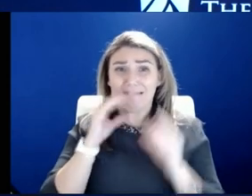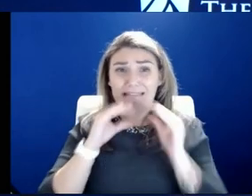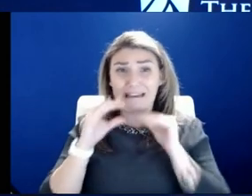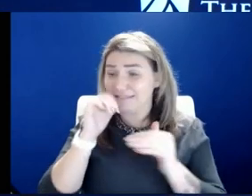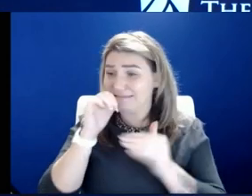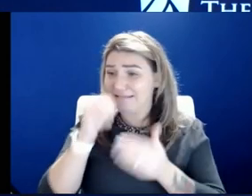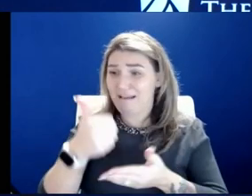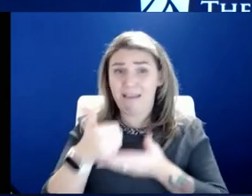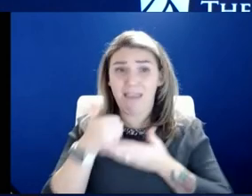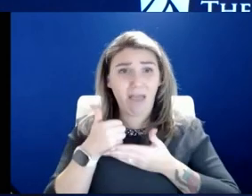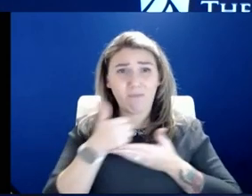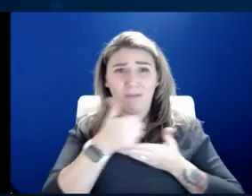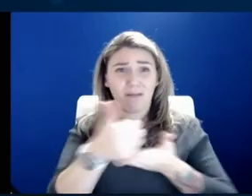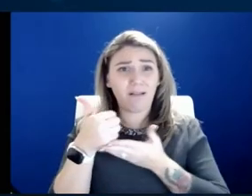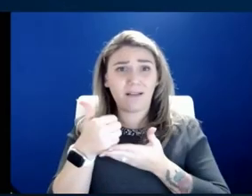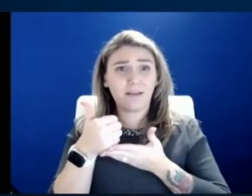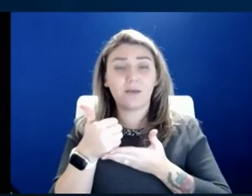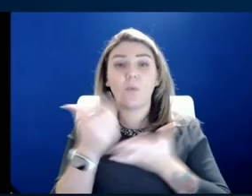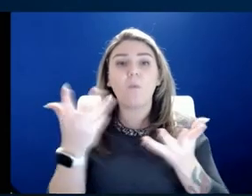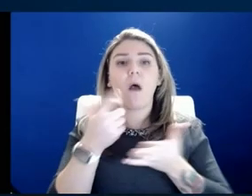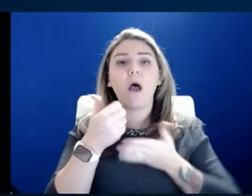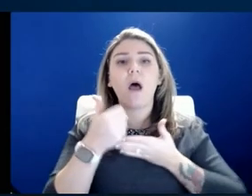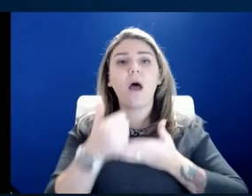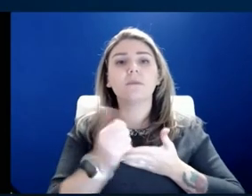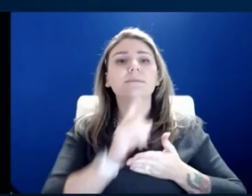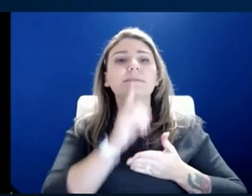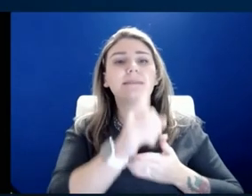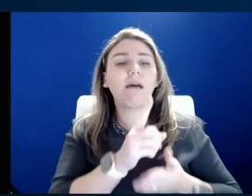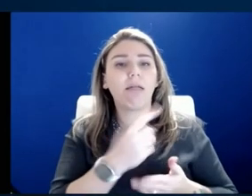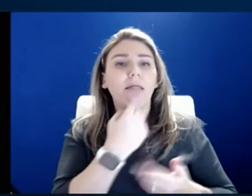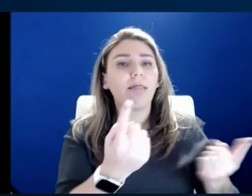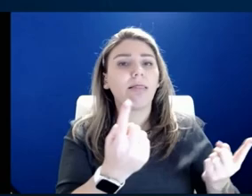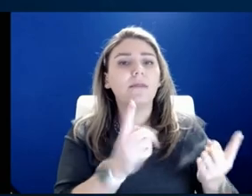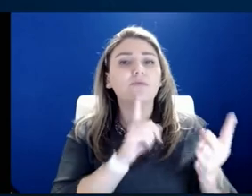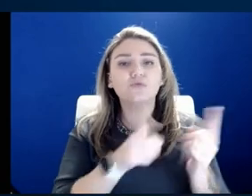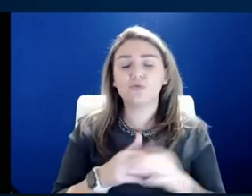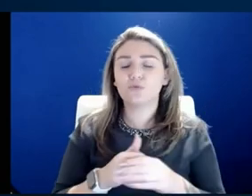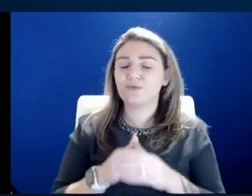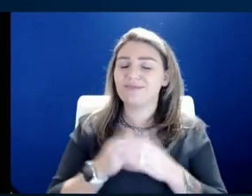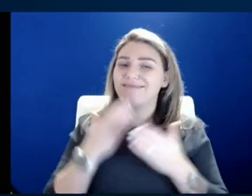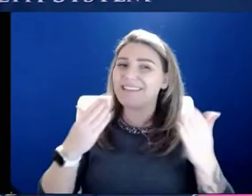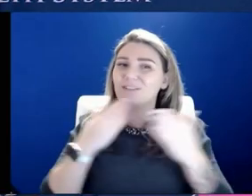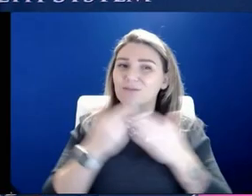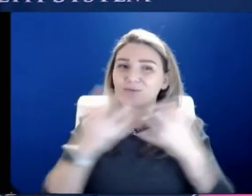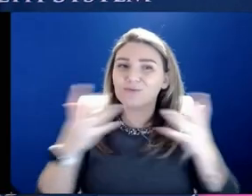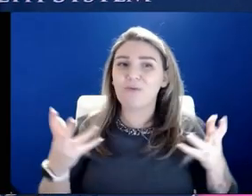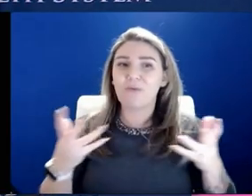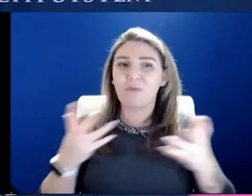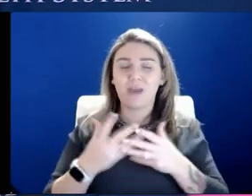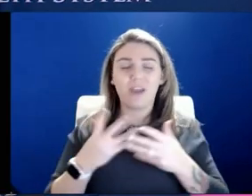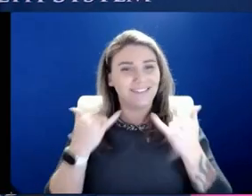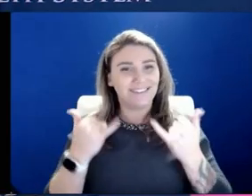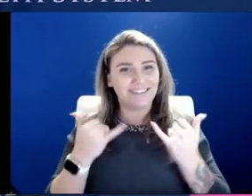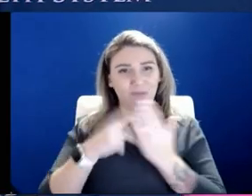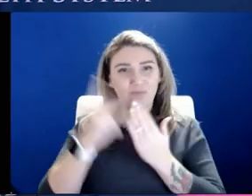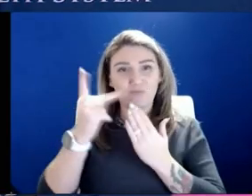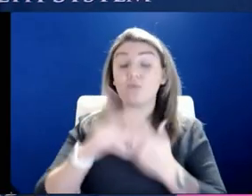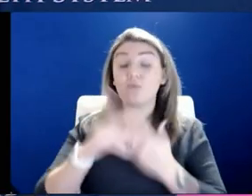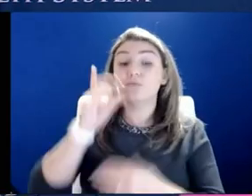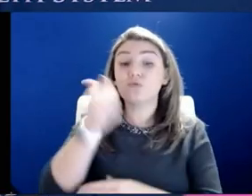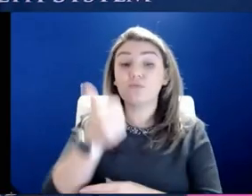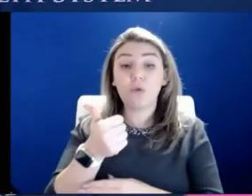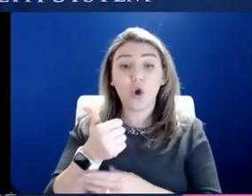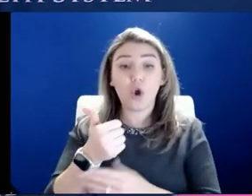the truth. Dr. Stites, thank you so much. Great show. Great conversation with Mayor Lucas today. Tomorrow, a double